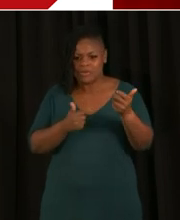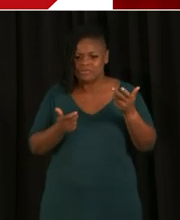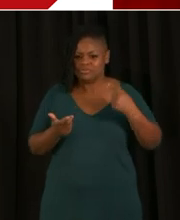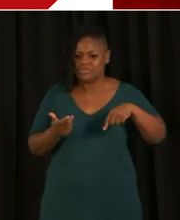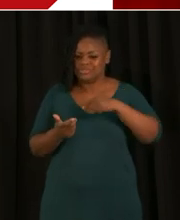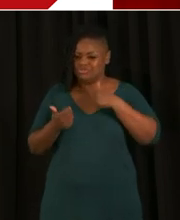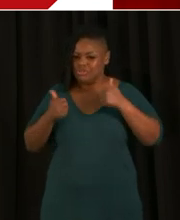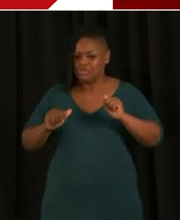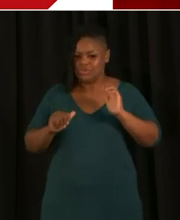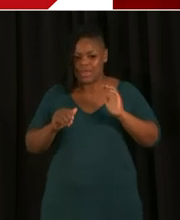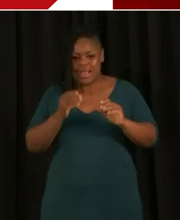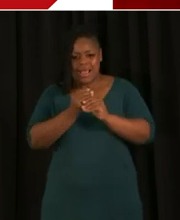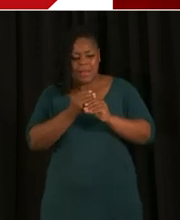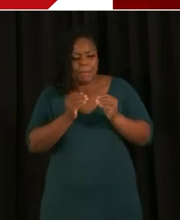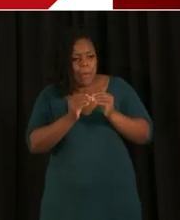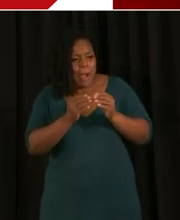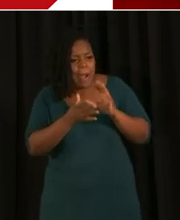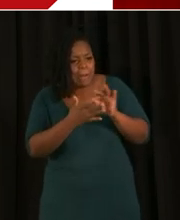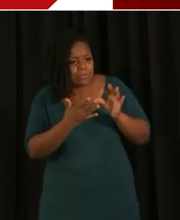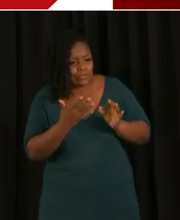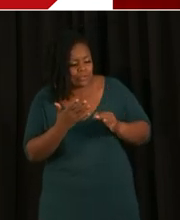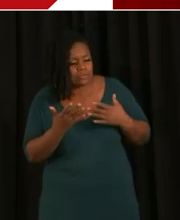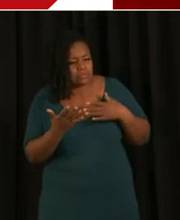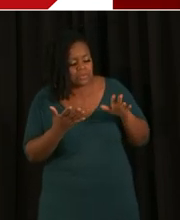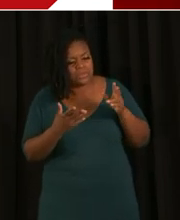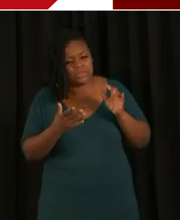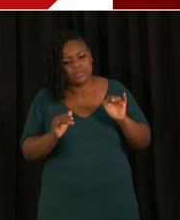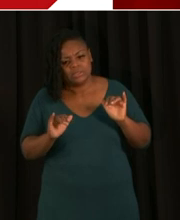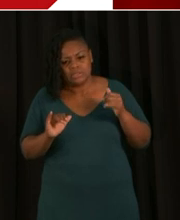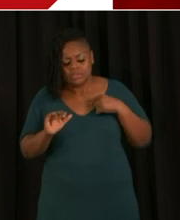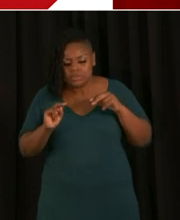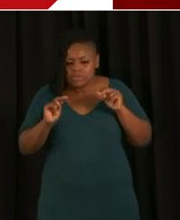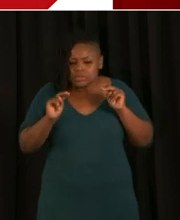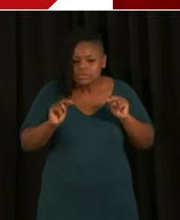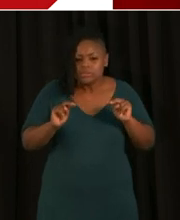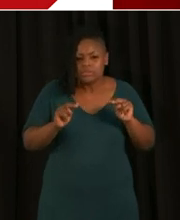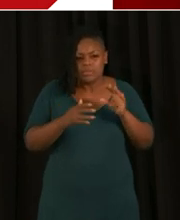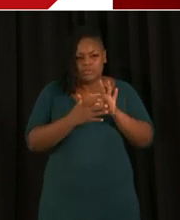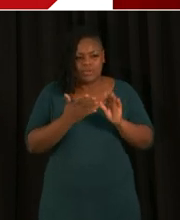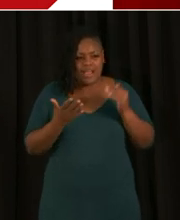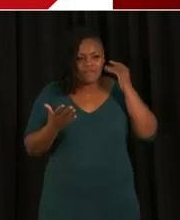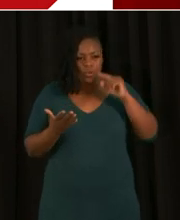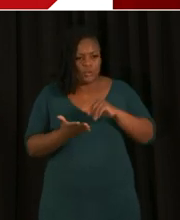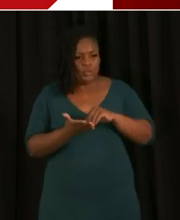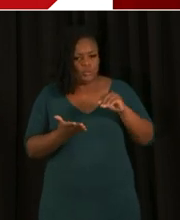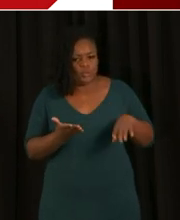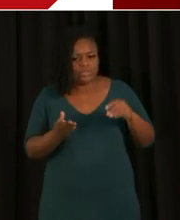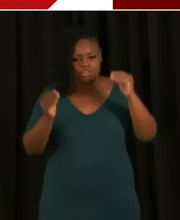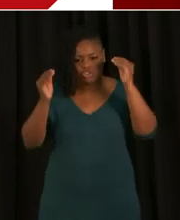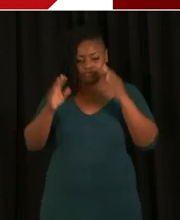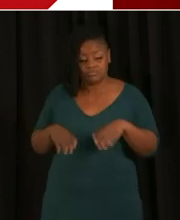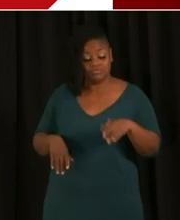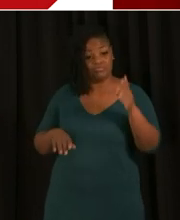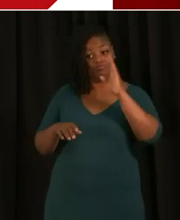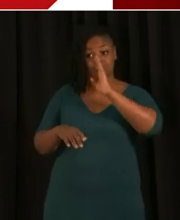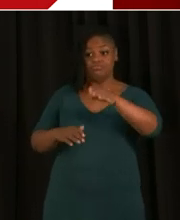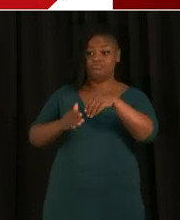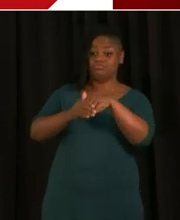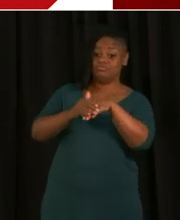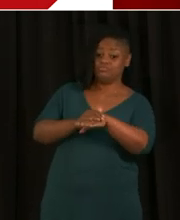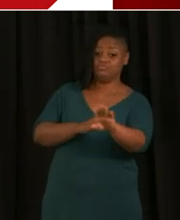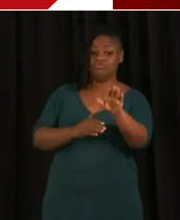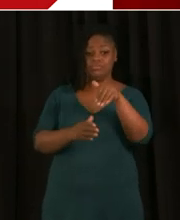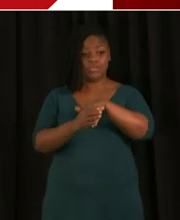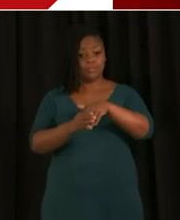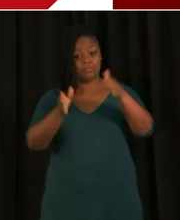we are going to continue to ramp up that option of their interest. In terms of direct instruction in person from a certified